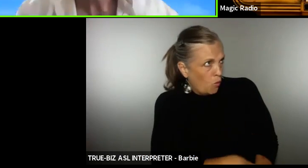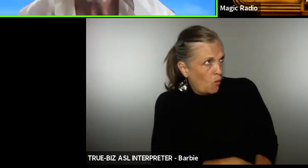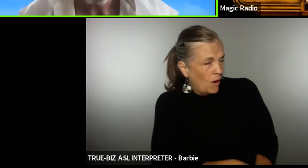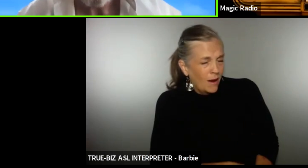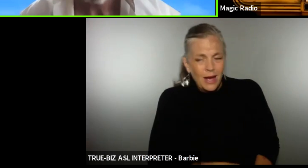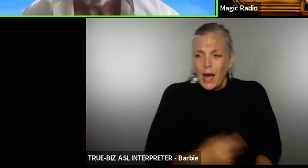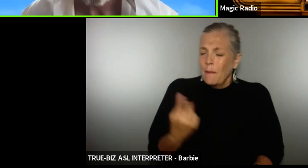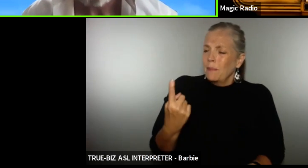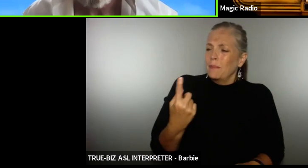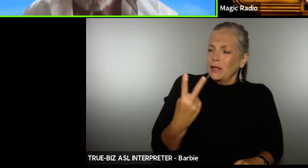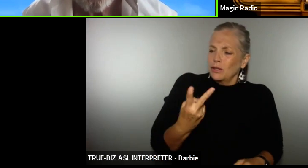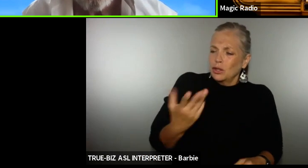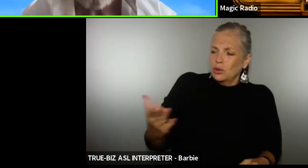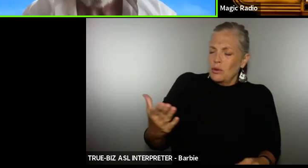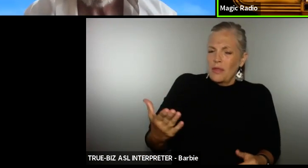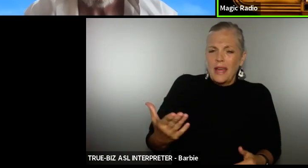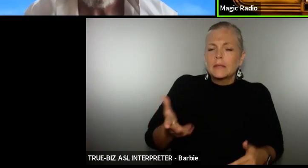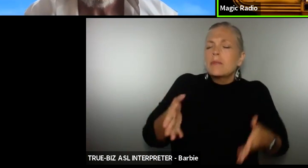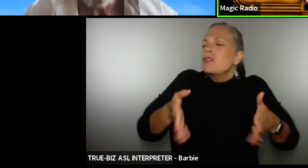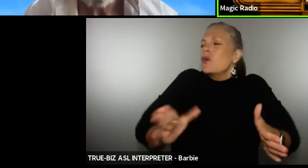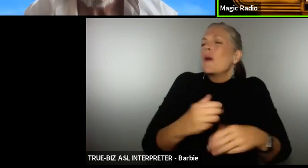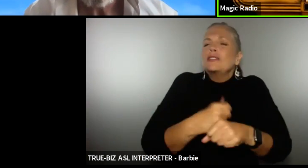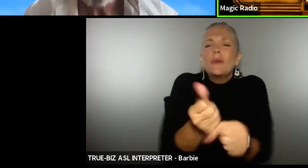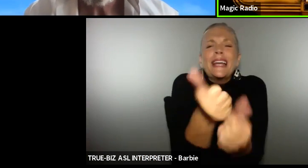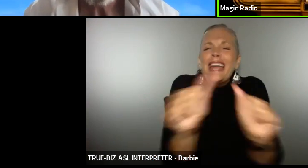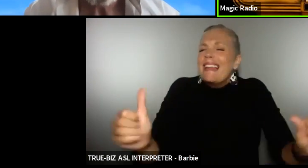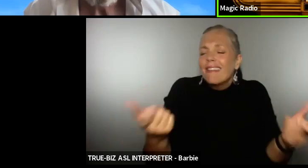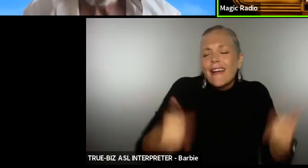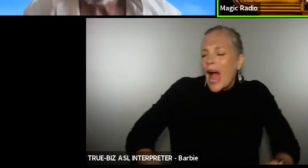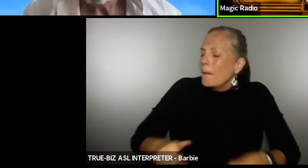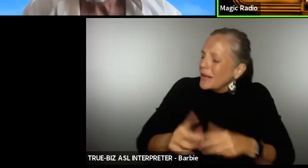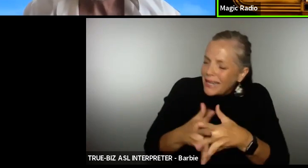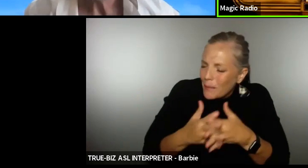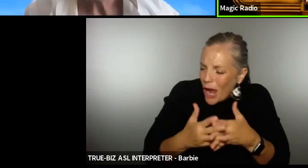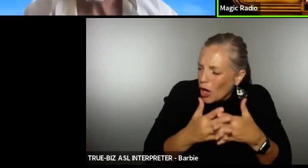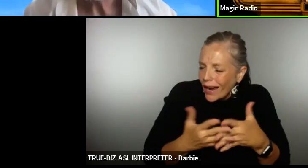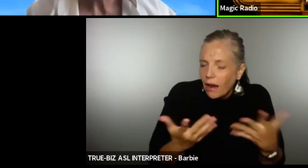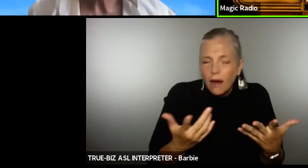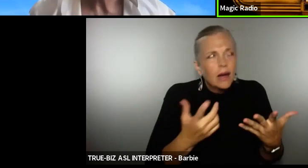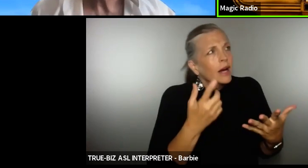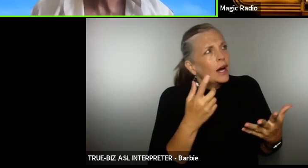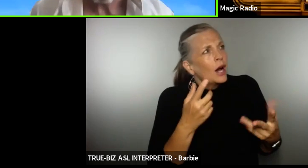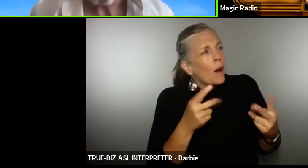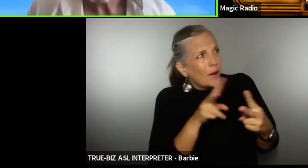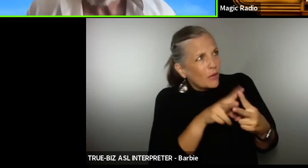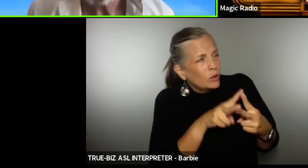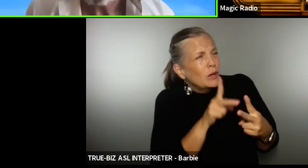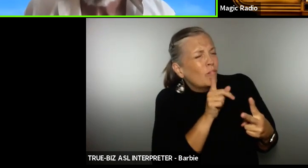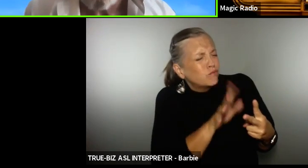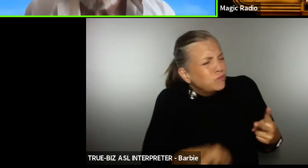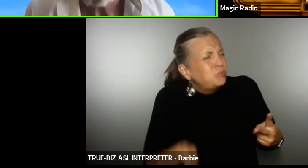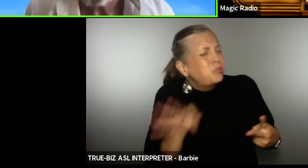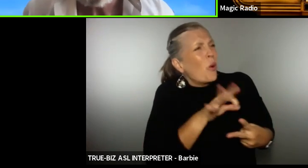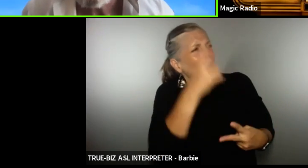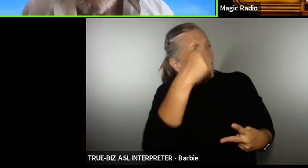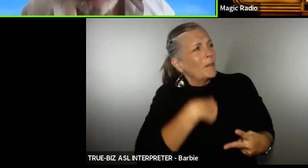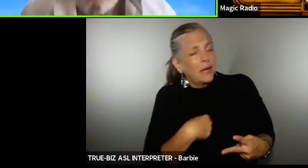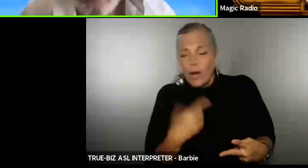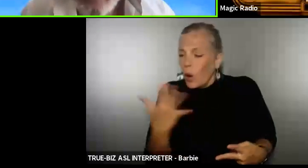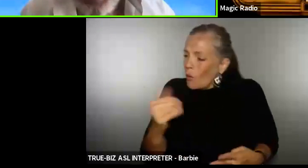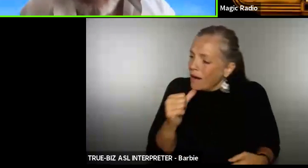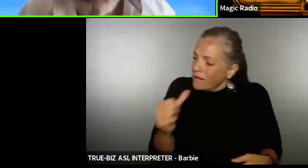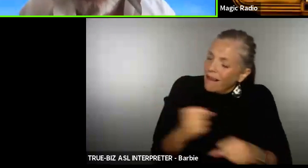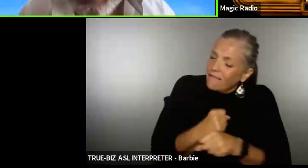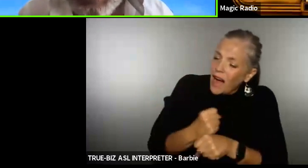ways to make anything happen in America those two things are very important to me well why can't you fight for those